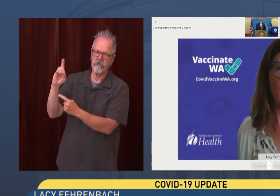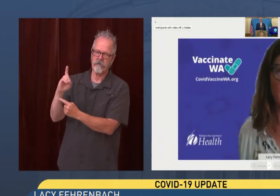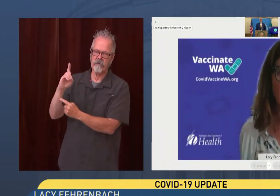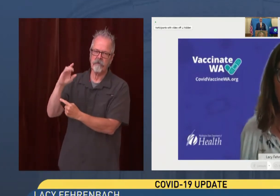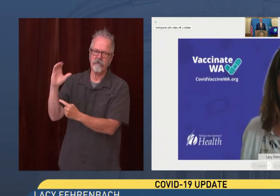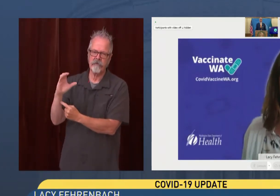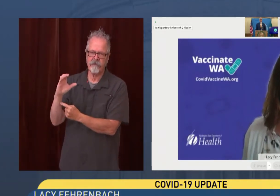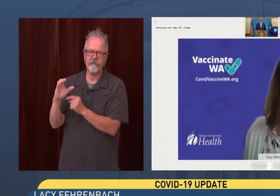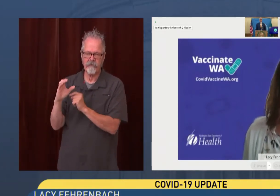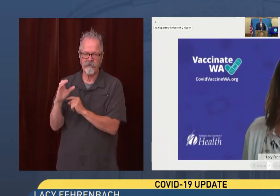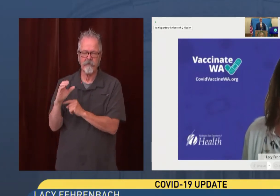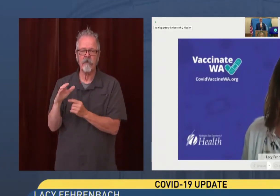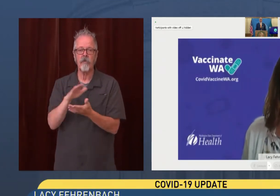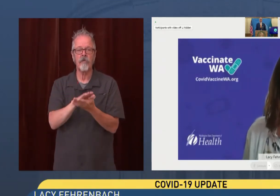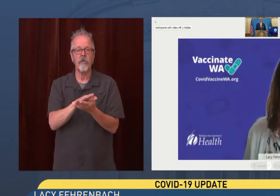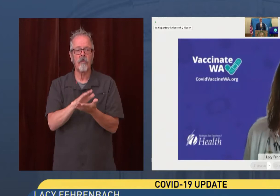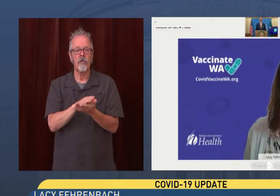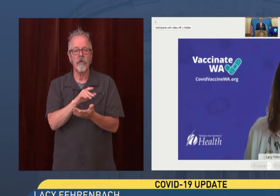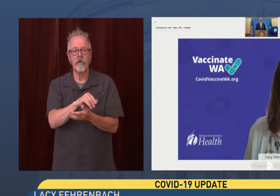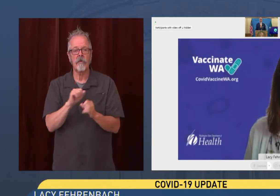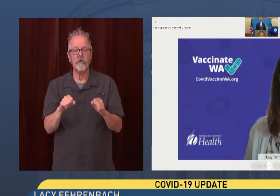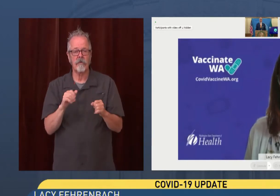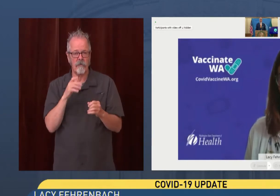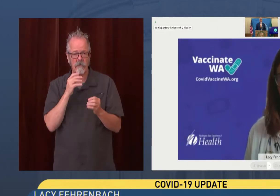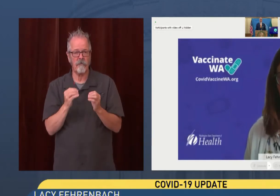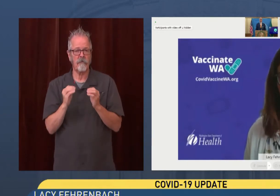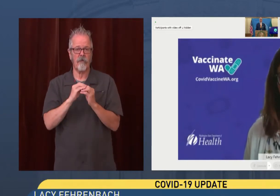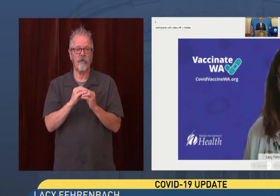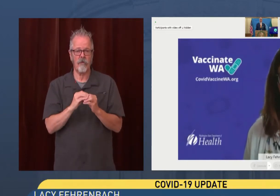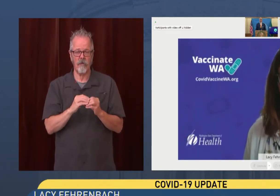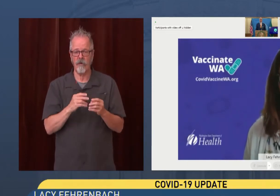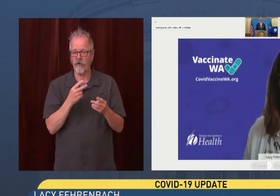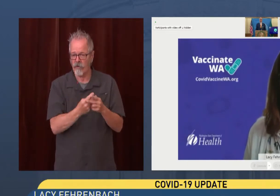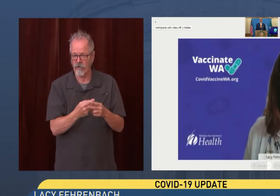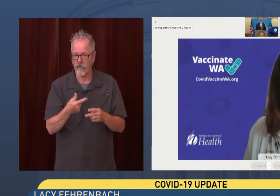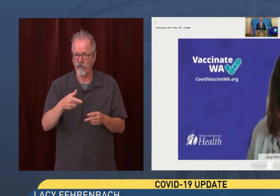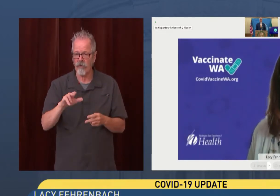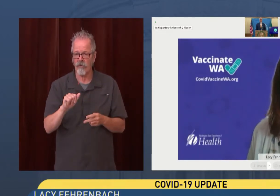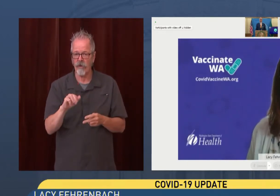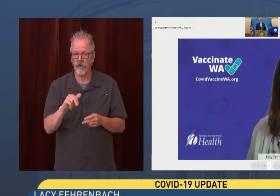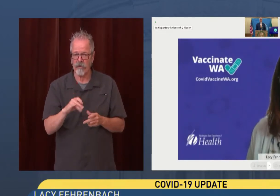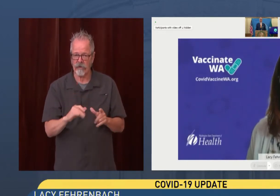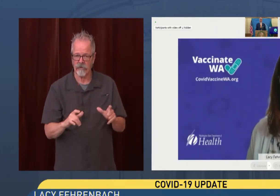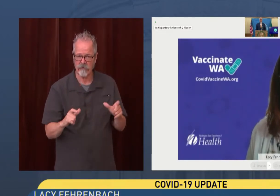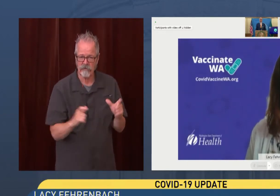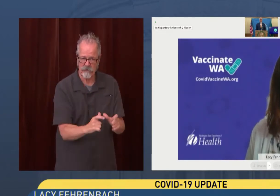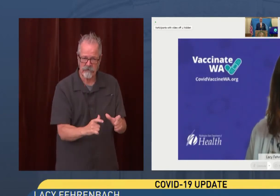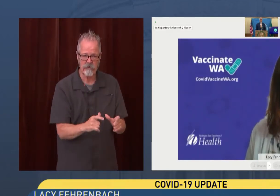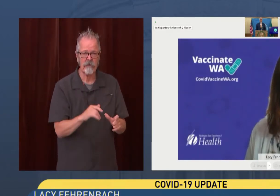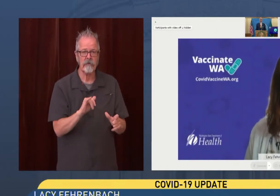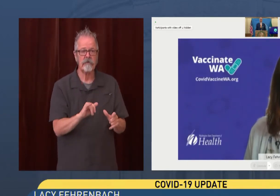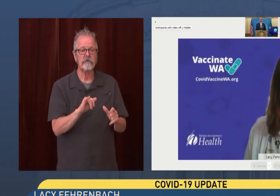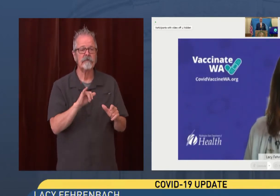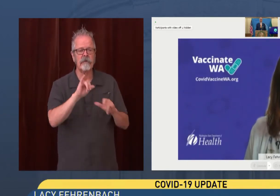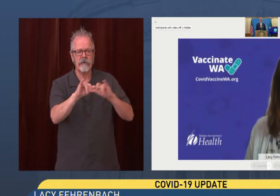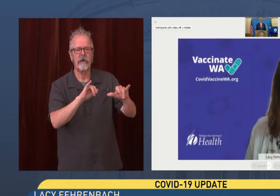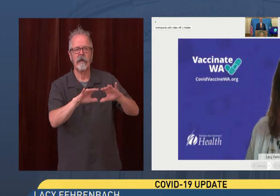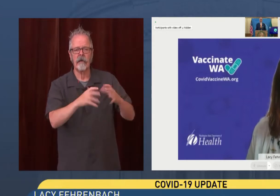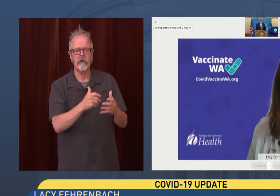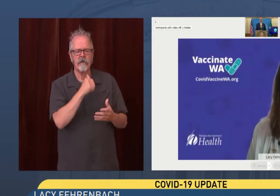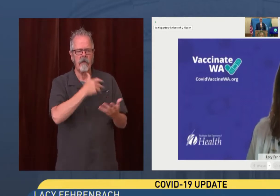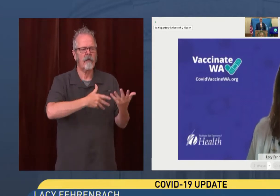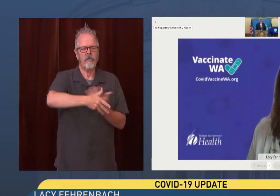that will hopefully help more students stay in classrooms to reduce time out of in-person instruction.